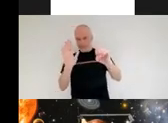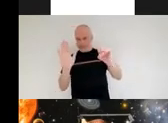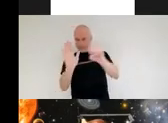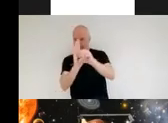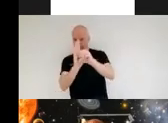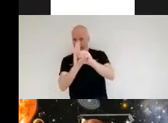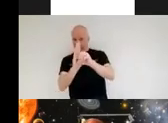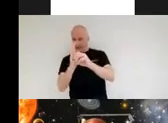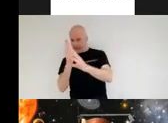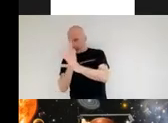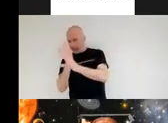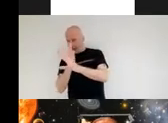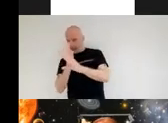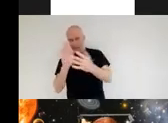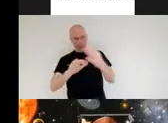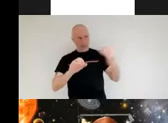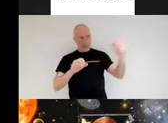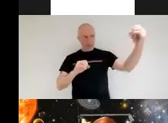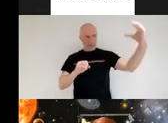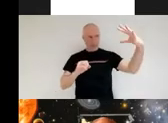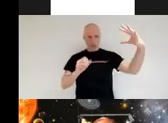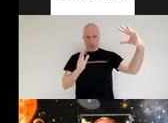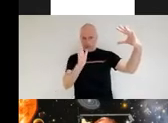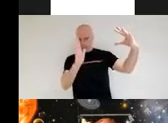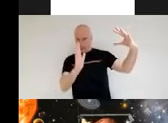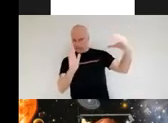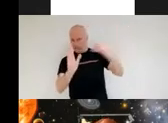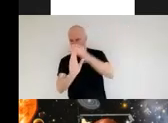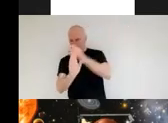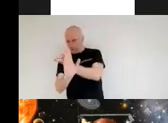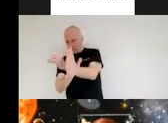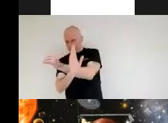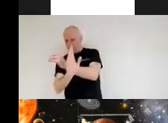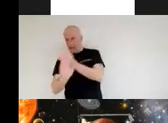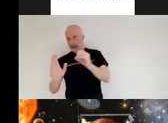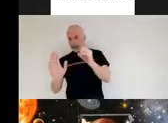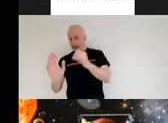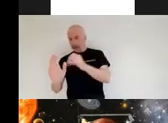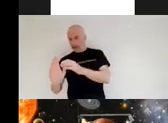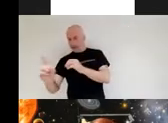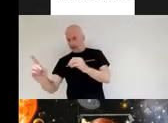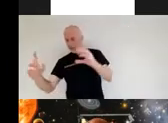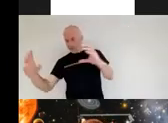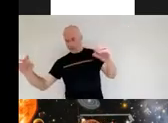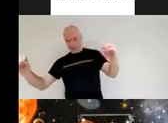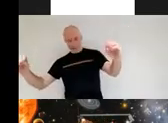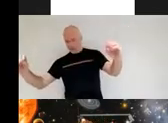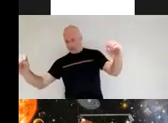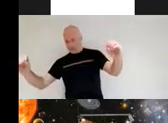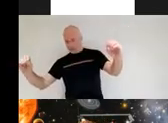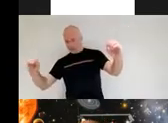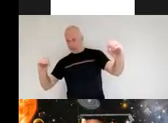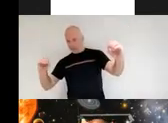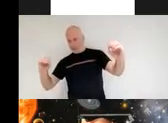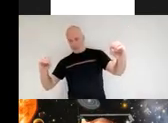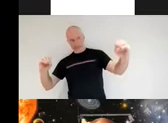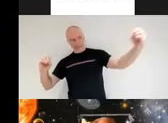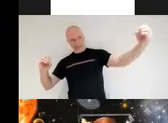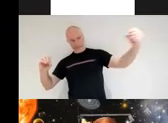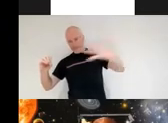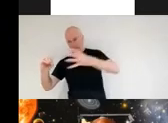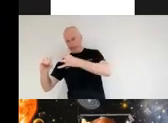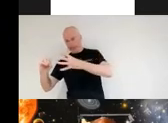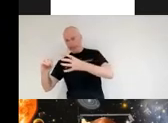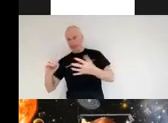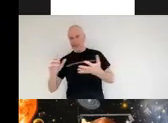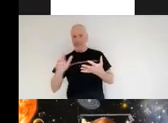from the light coming from the sun so you have to make sure you don't go outside of this cone otherwise you're not getting any of that infrared